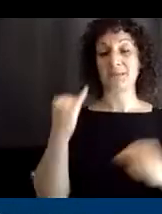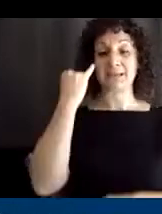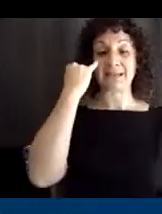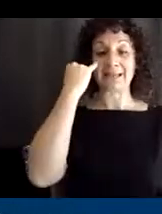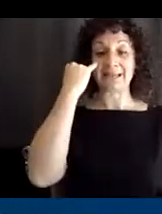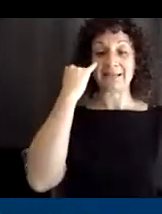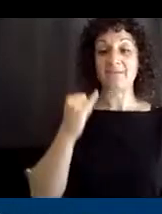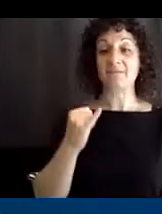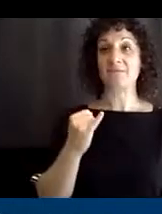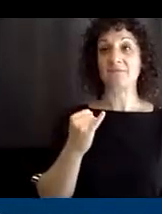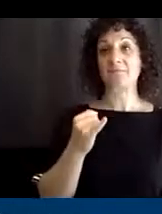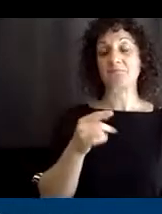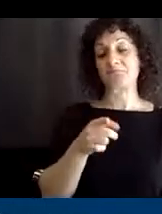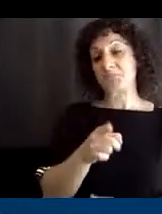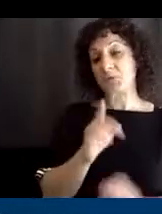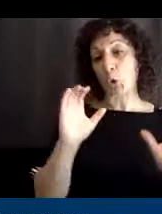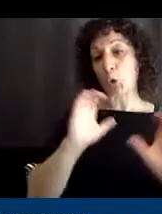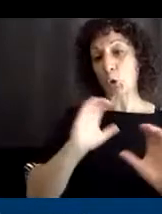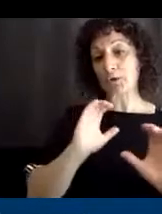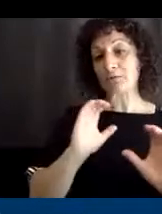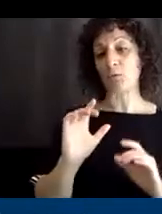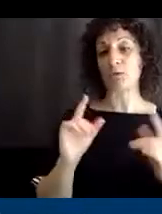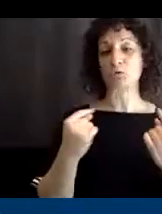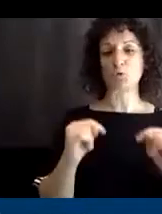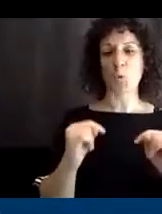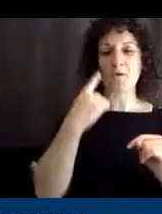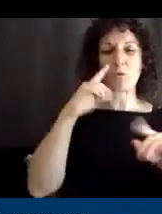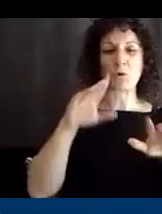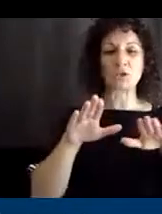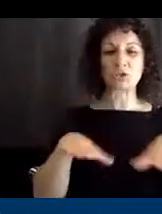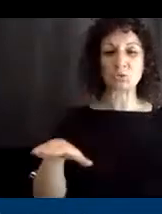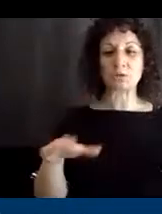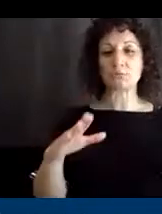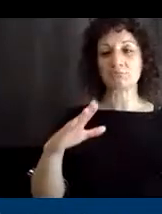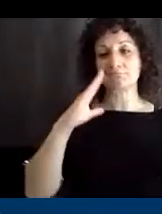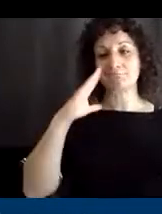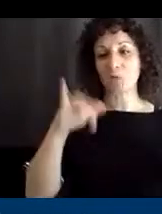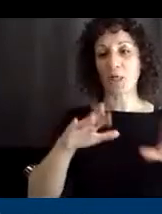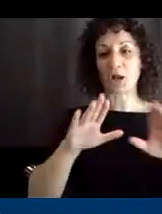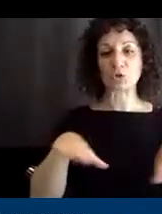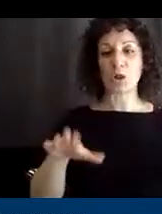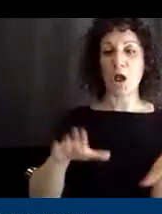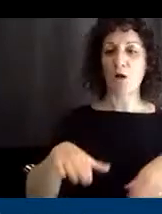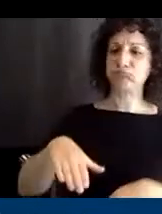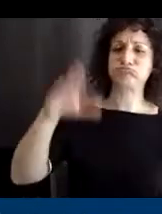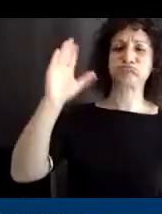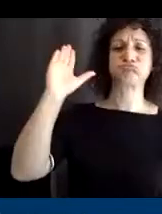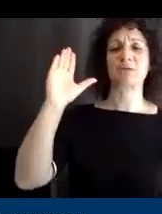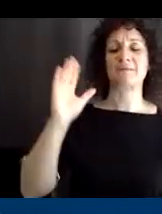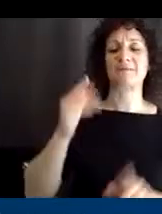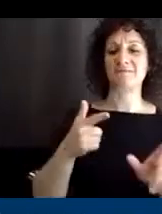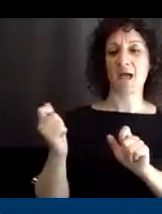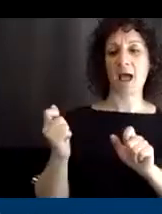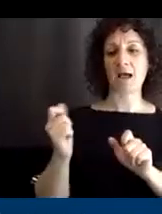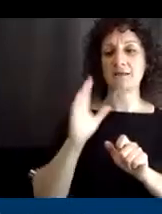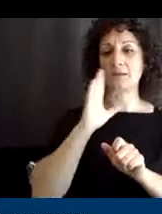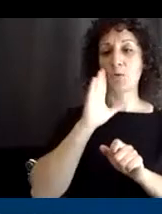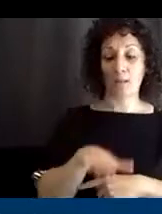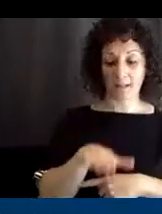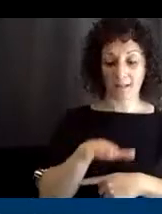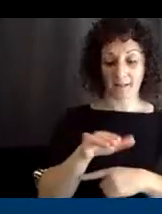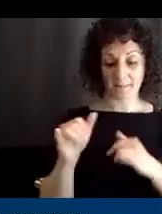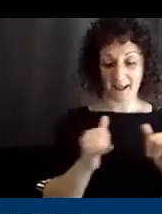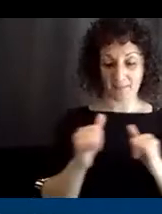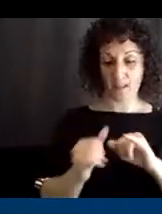looking for toys for children, you know that children move through toys very quickly. And so